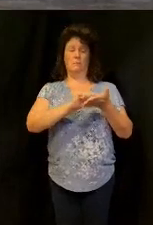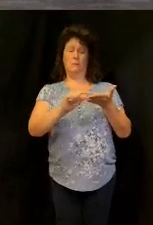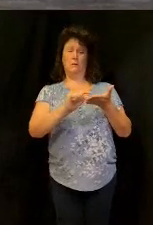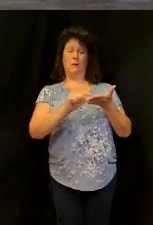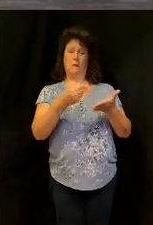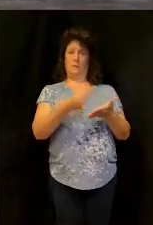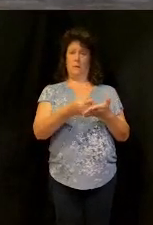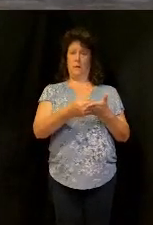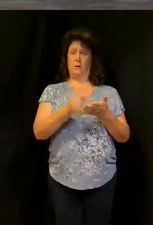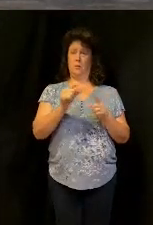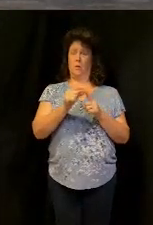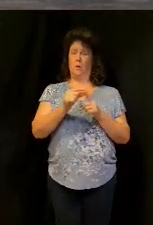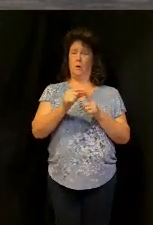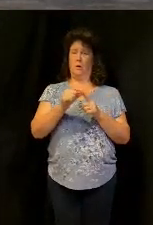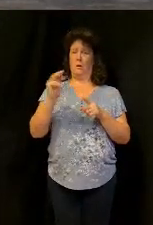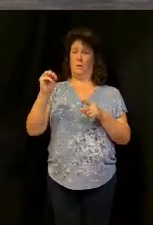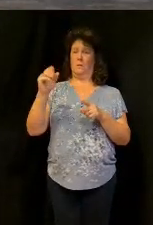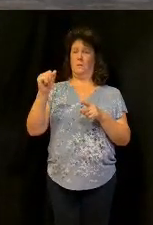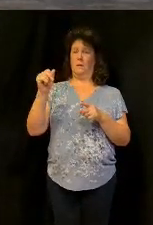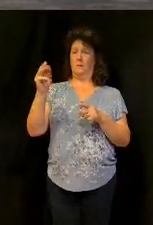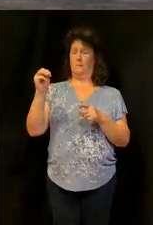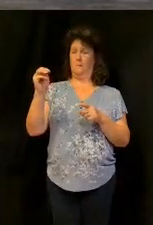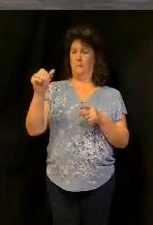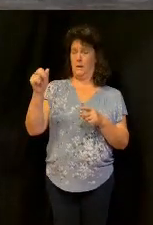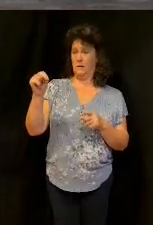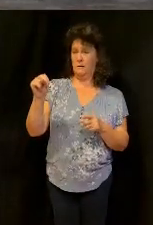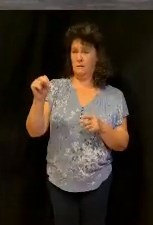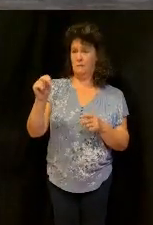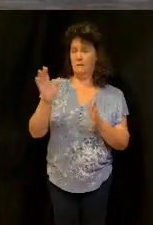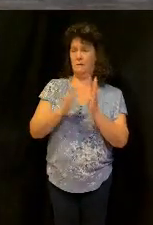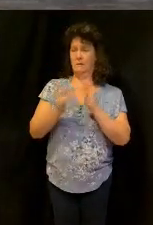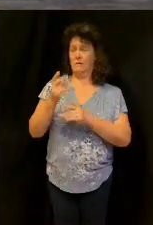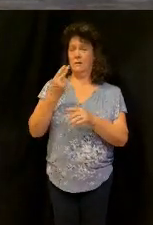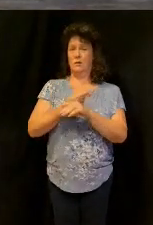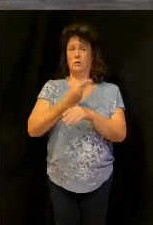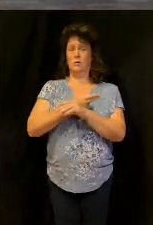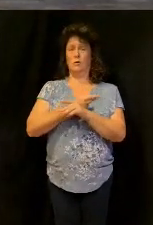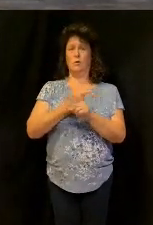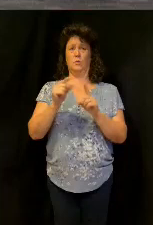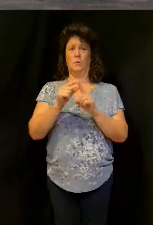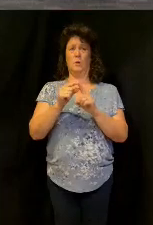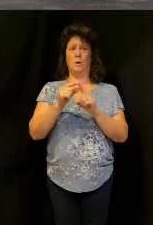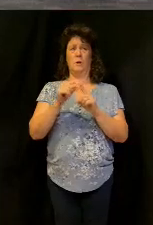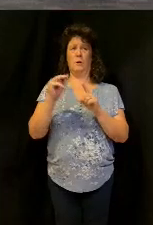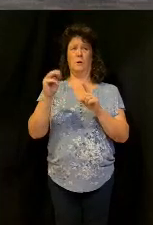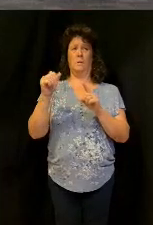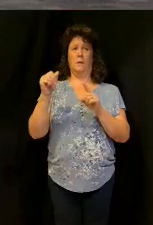wrong it does mean wealth and riches but Jesus uses the word mammon for a reason